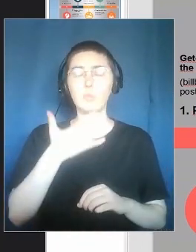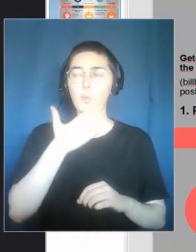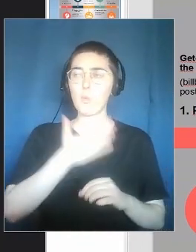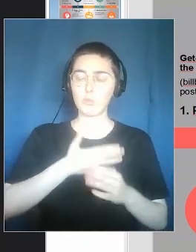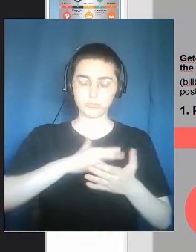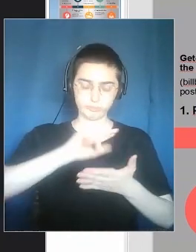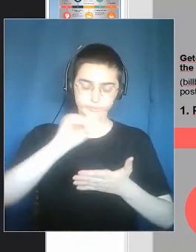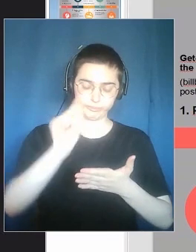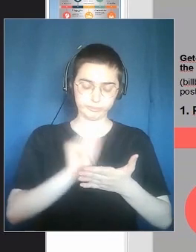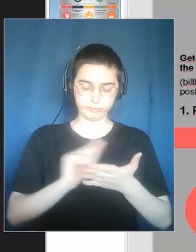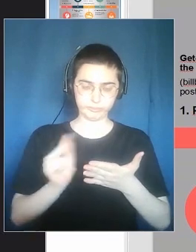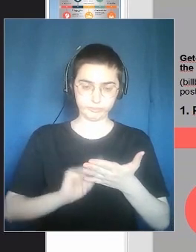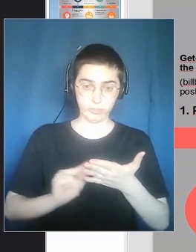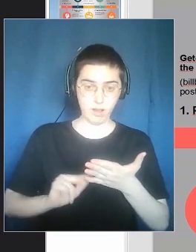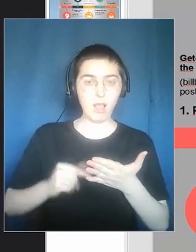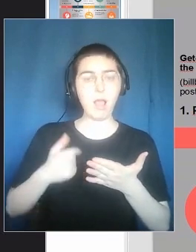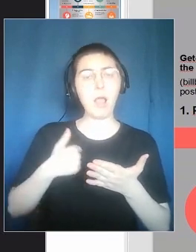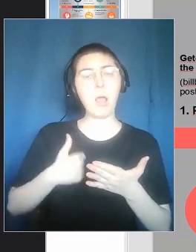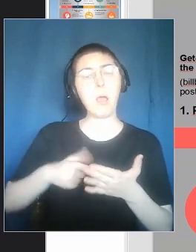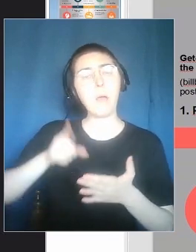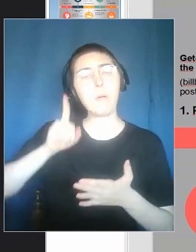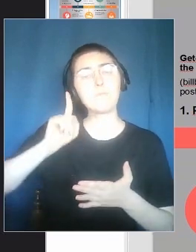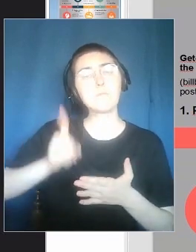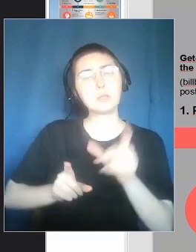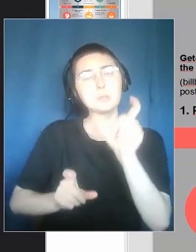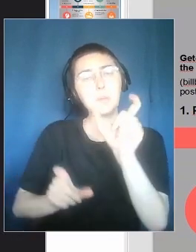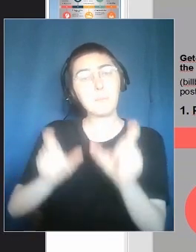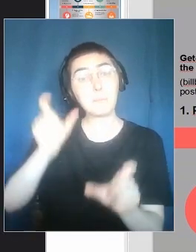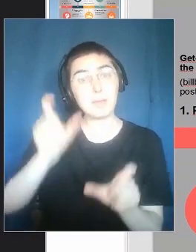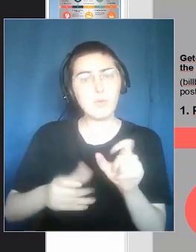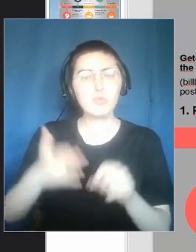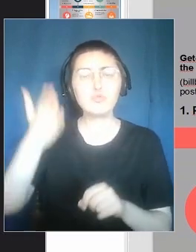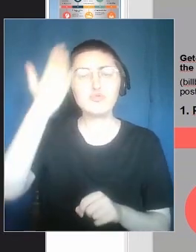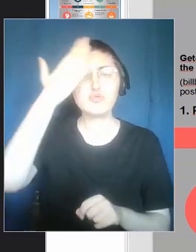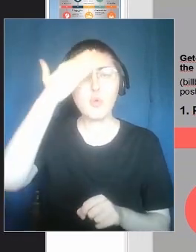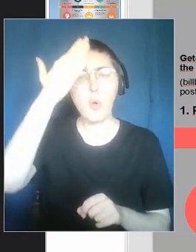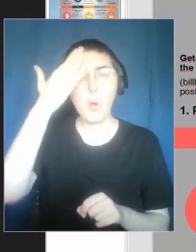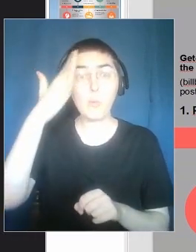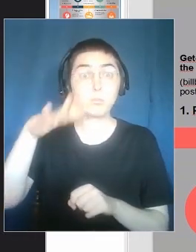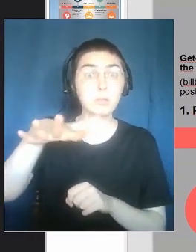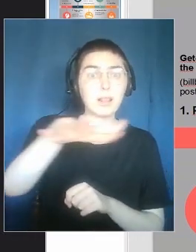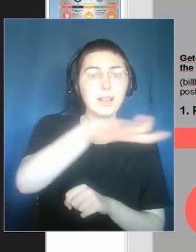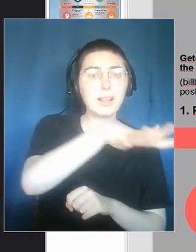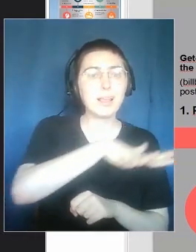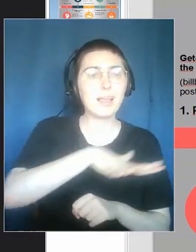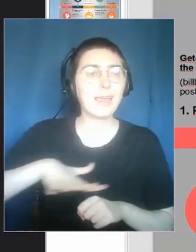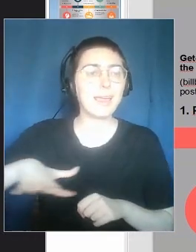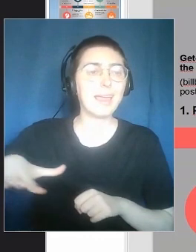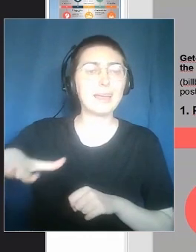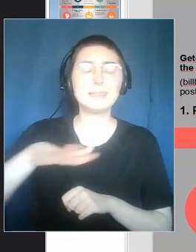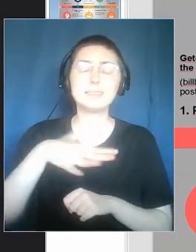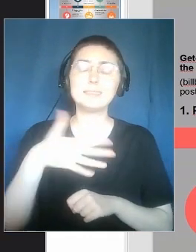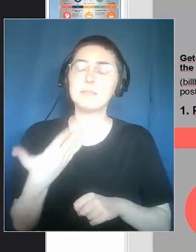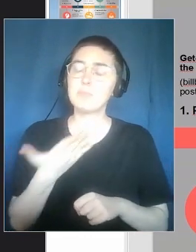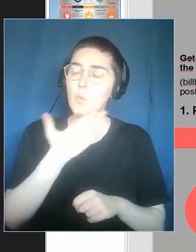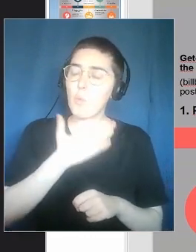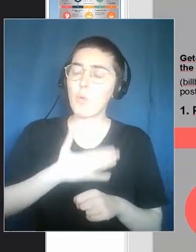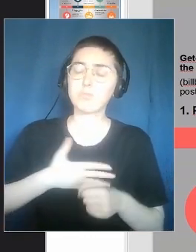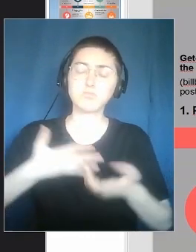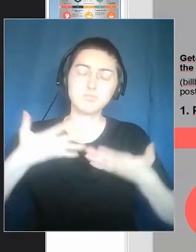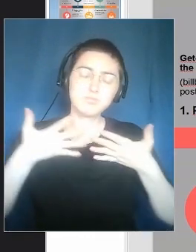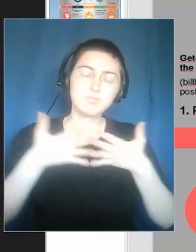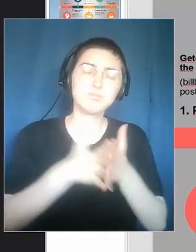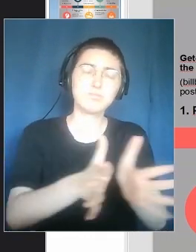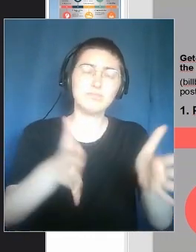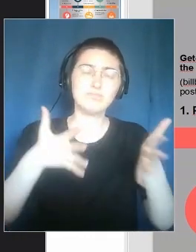we meet people. We go and meet people. People who know the places, people who want to tell the story